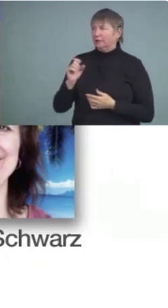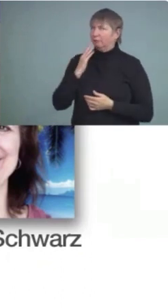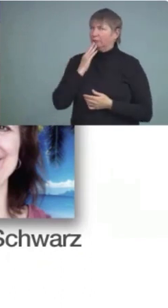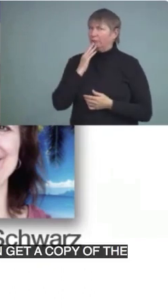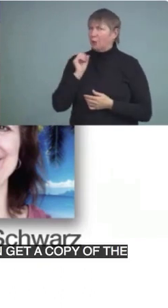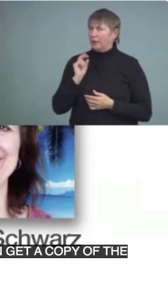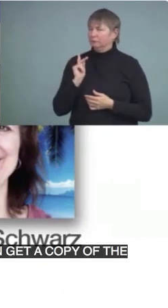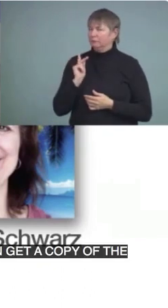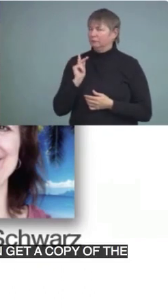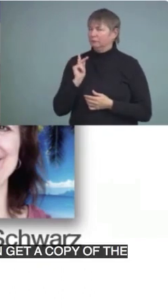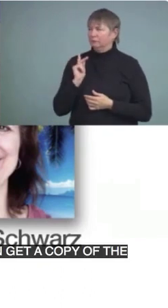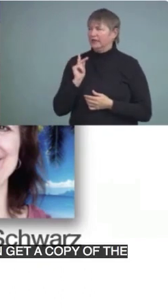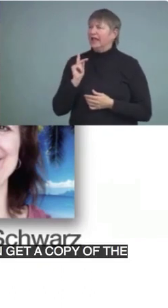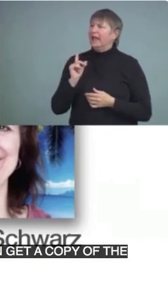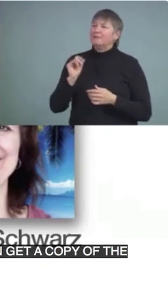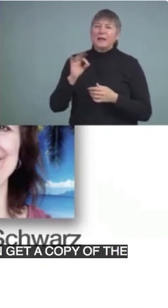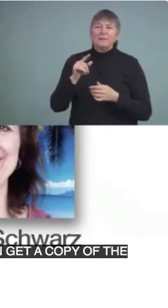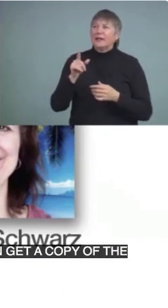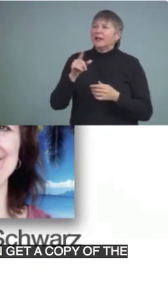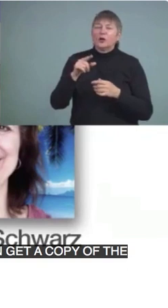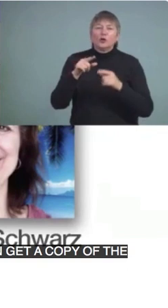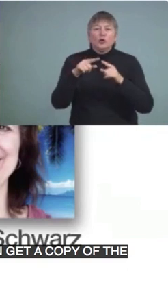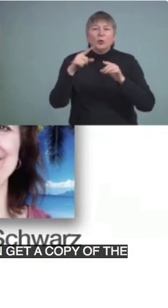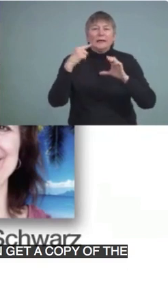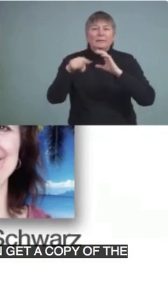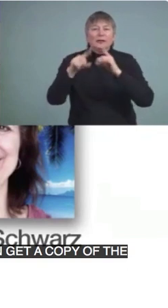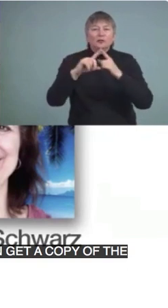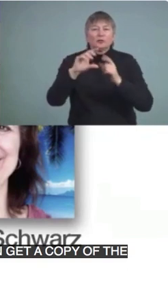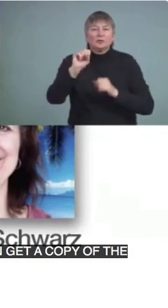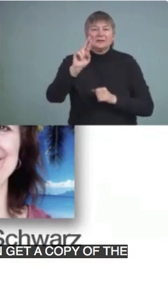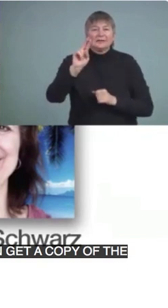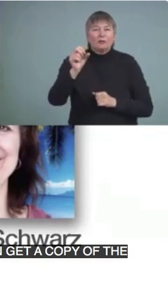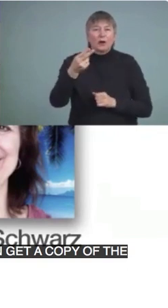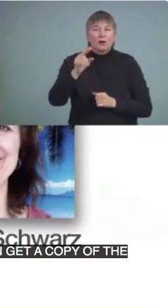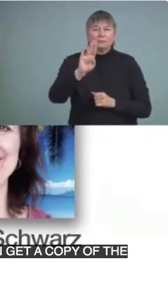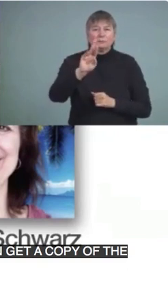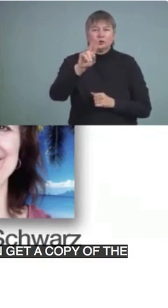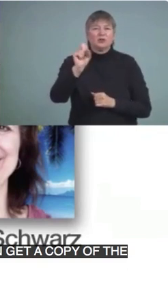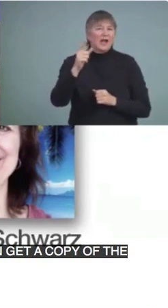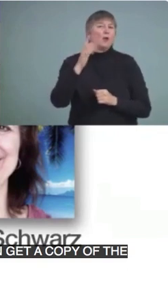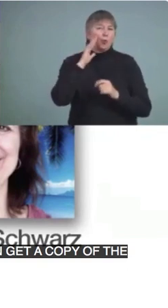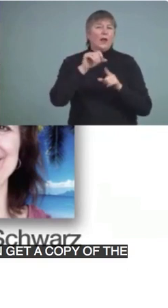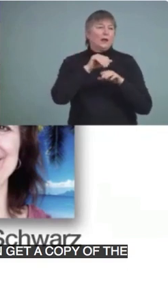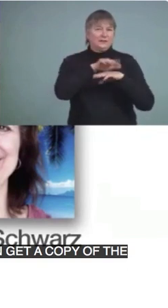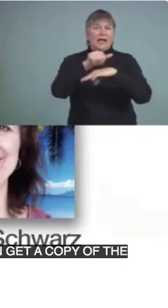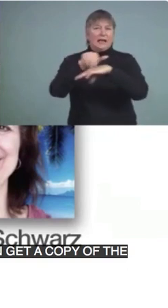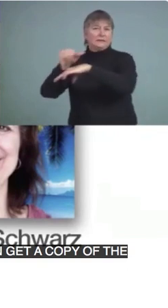Okay. Maybe they could email Sarah Burns and Sarah will send you out a copy.